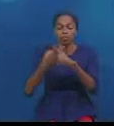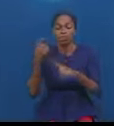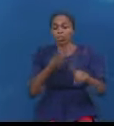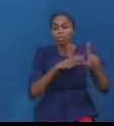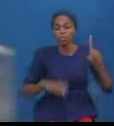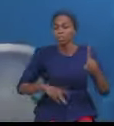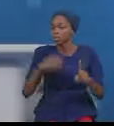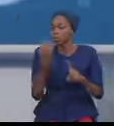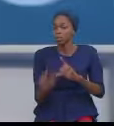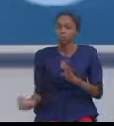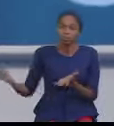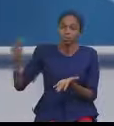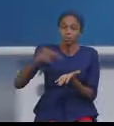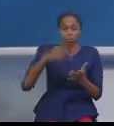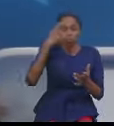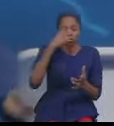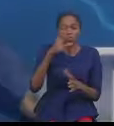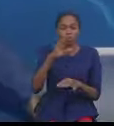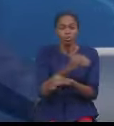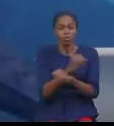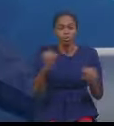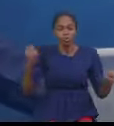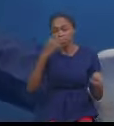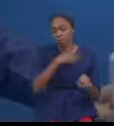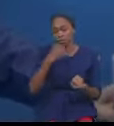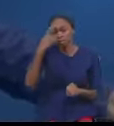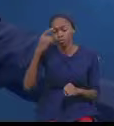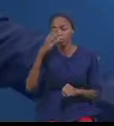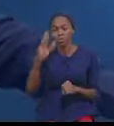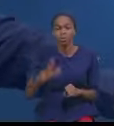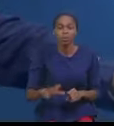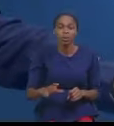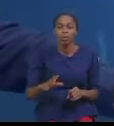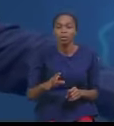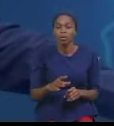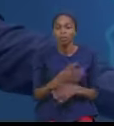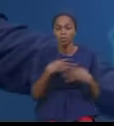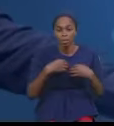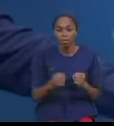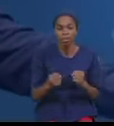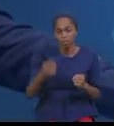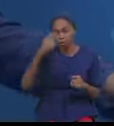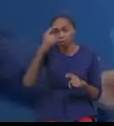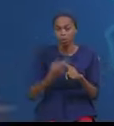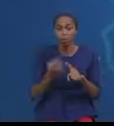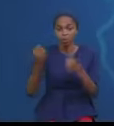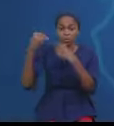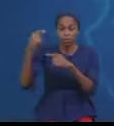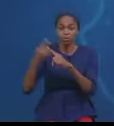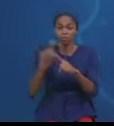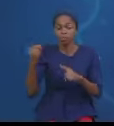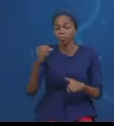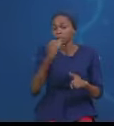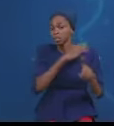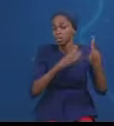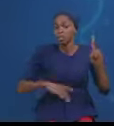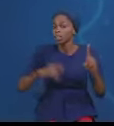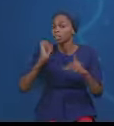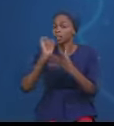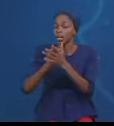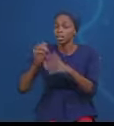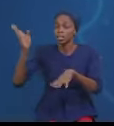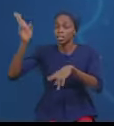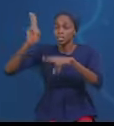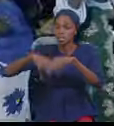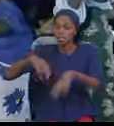salvation and for your healing. Coming from the Christ that sits at the right hand of